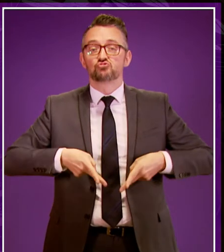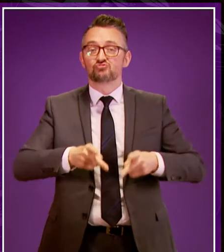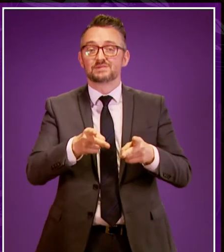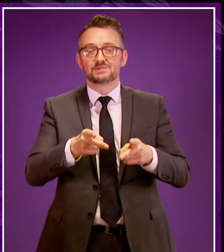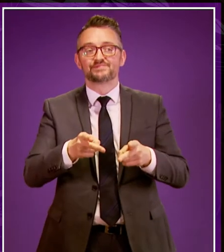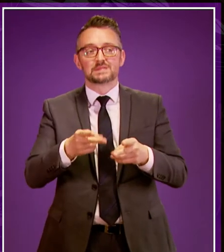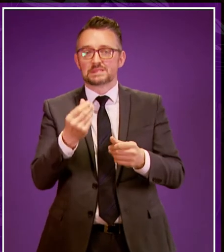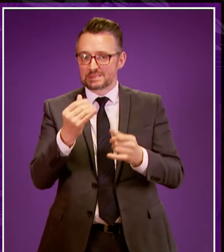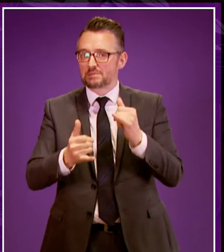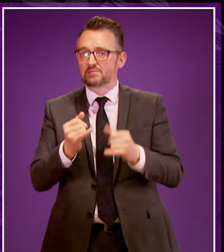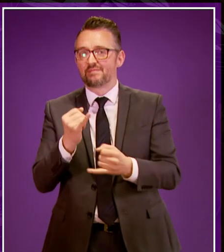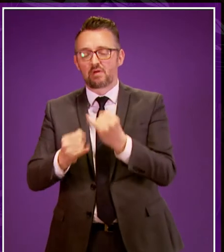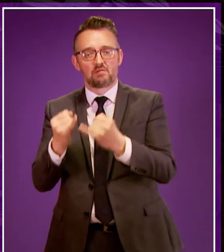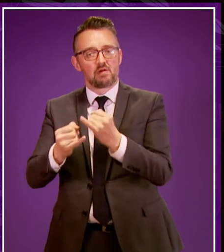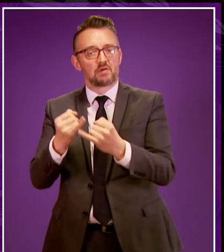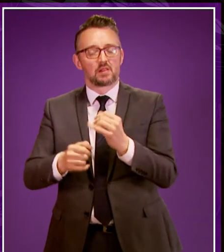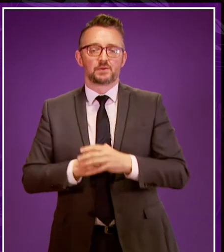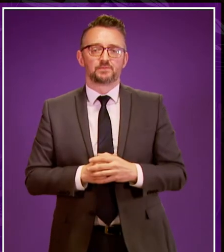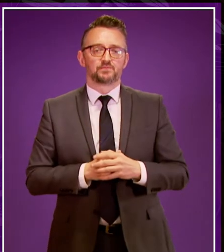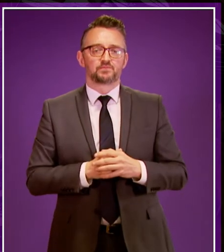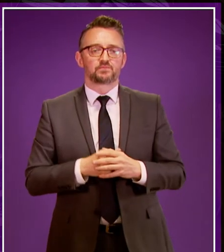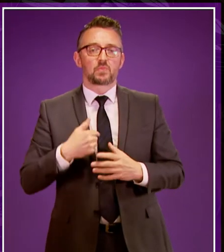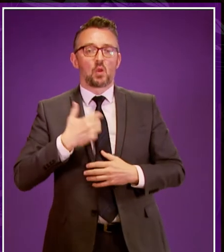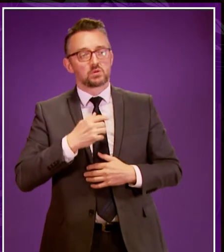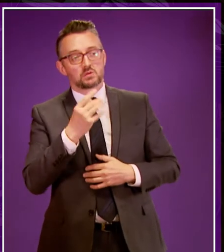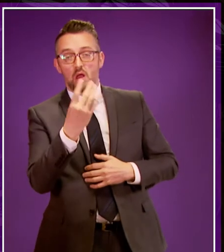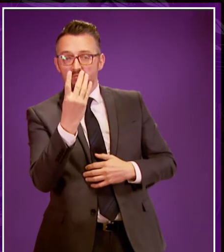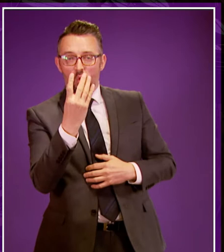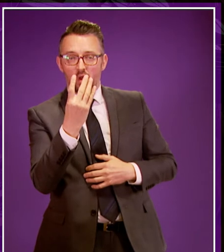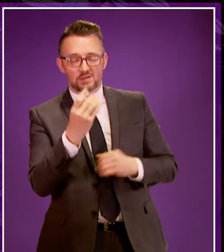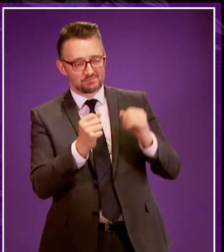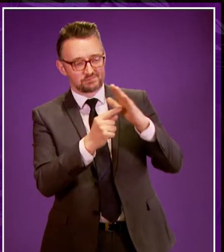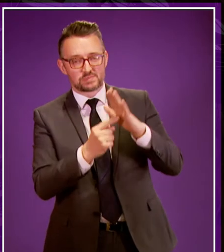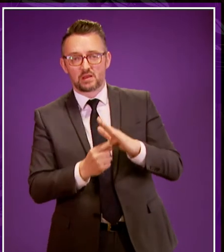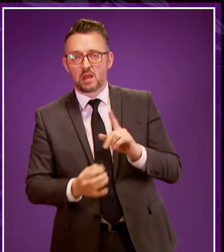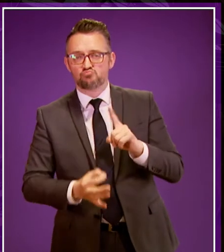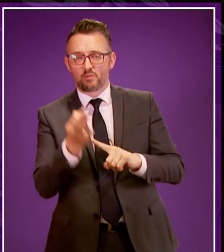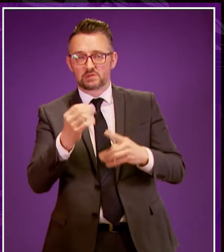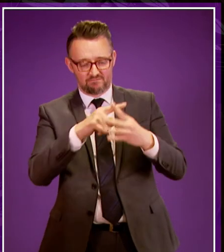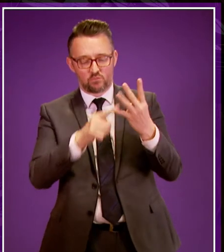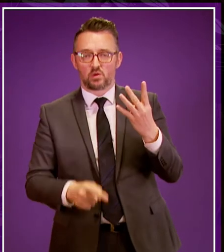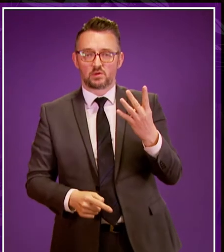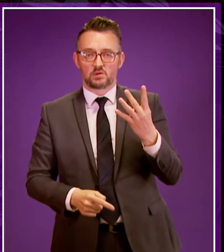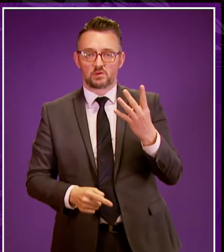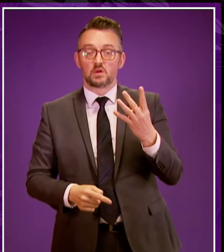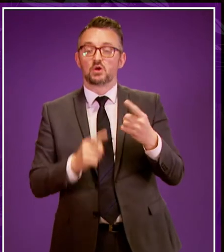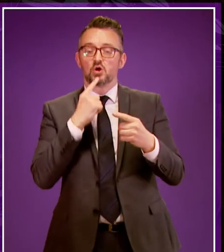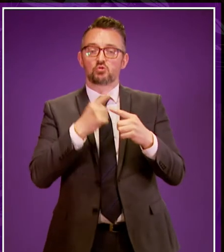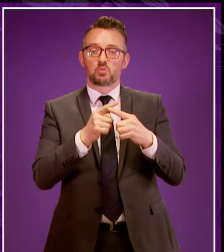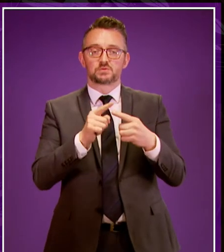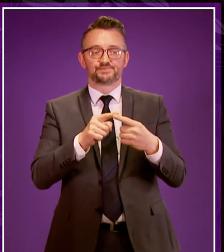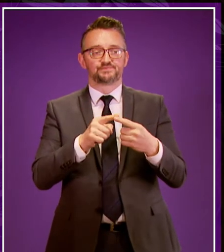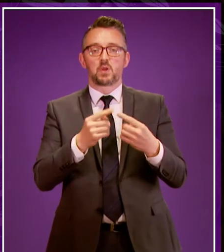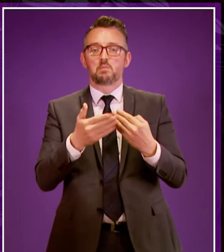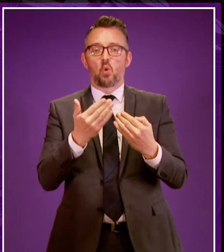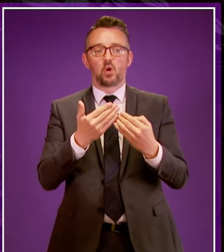institutional failure. The coalition asked for key four key improvements in the police service that I'm sure you're aware of. These relate to a